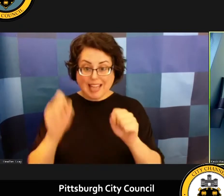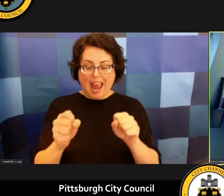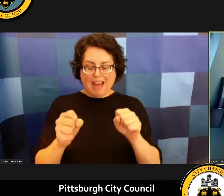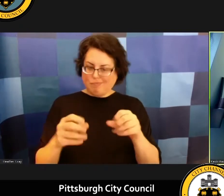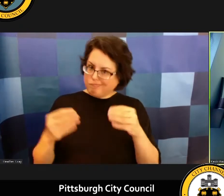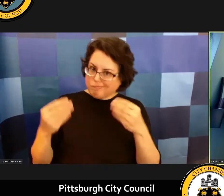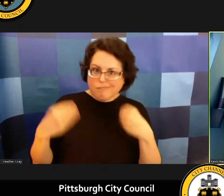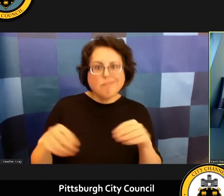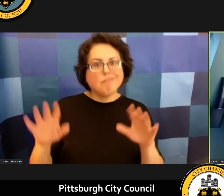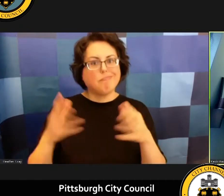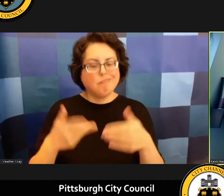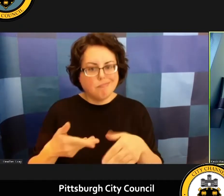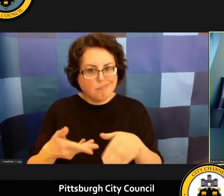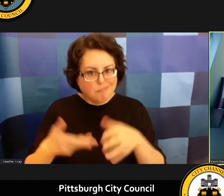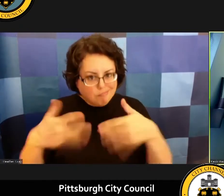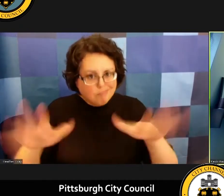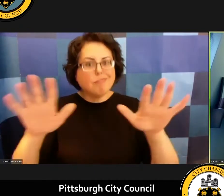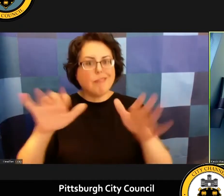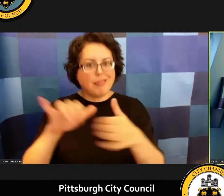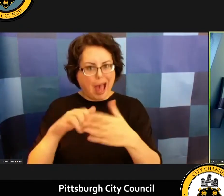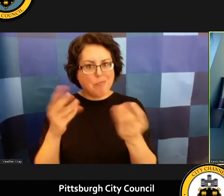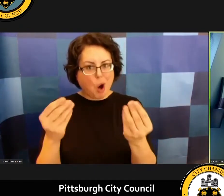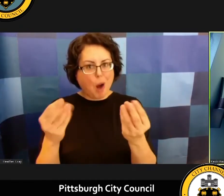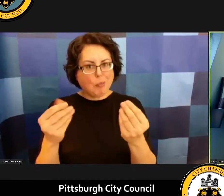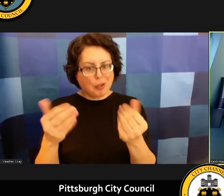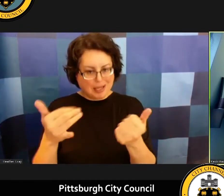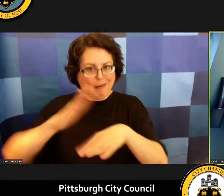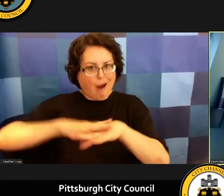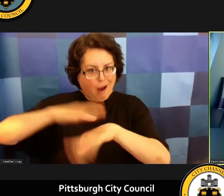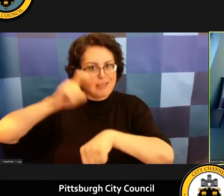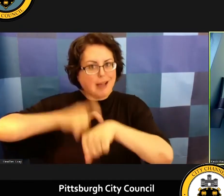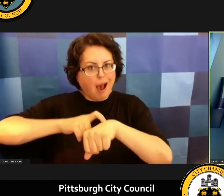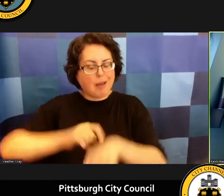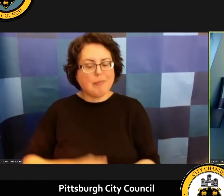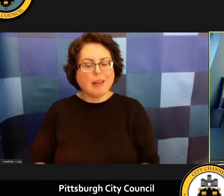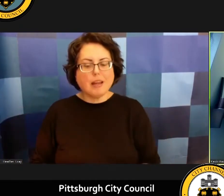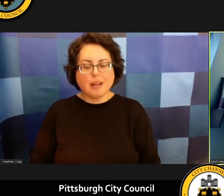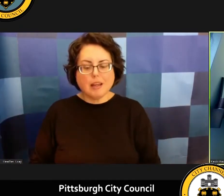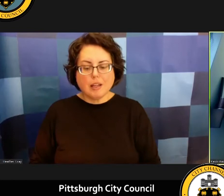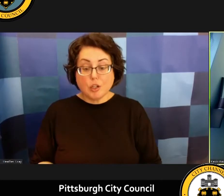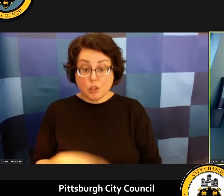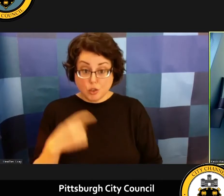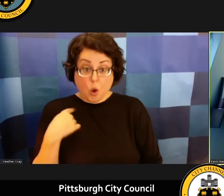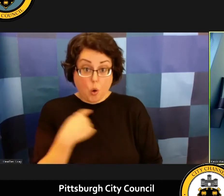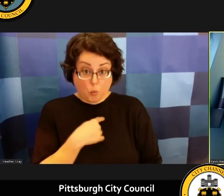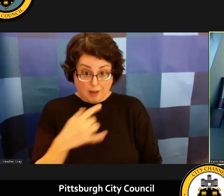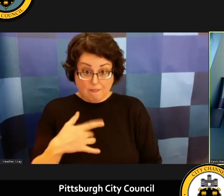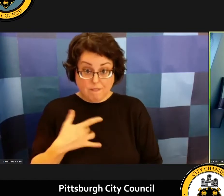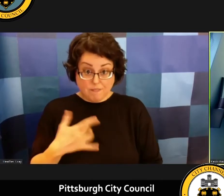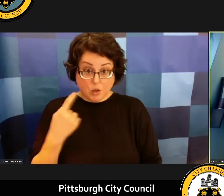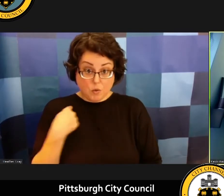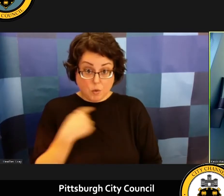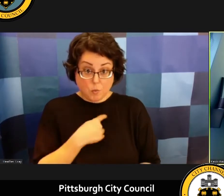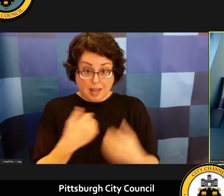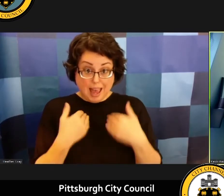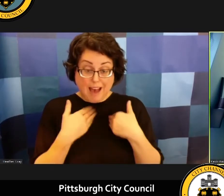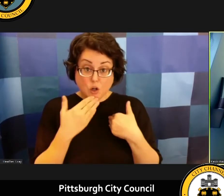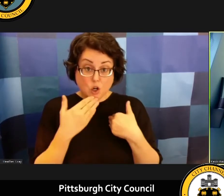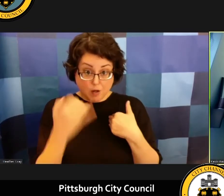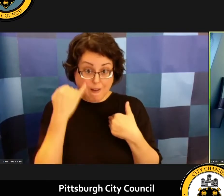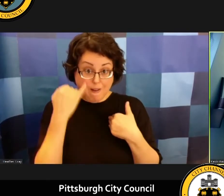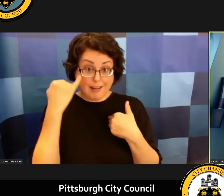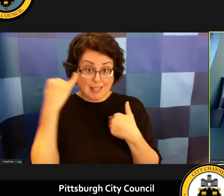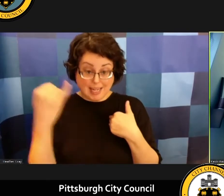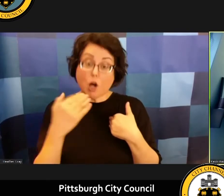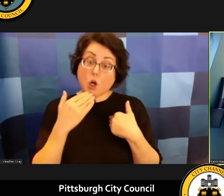um so at this time uh you know we we feel that we have a good a good grasp on things uh as we